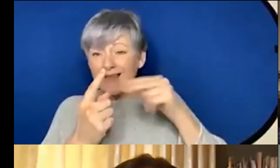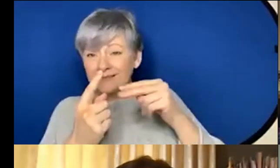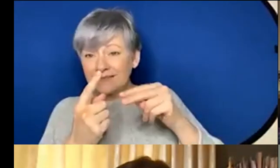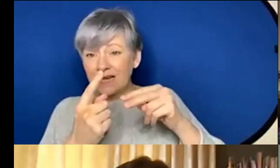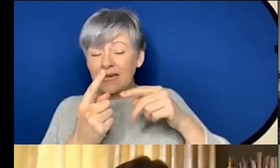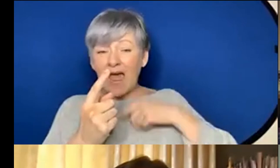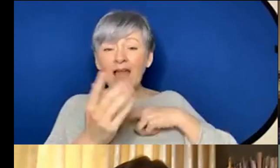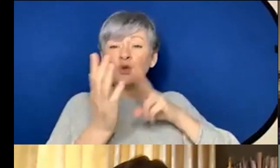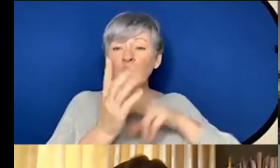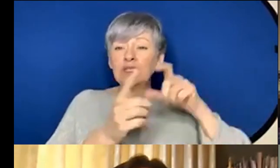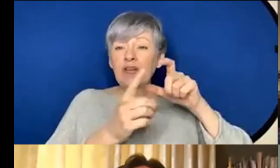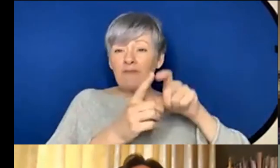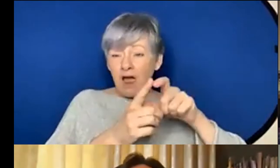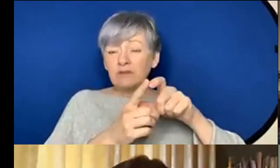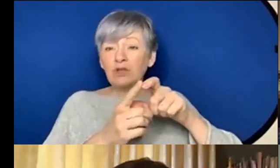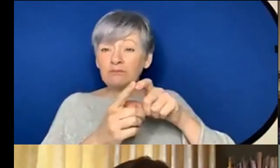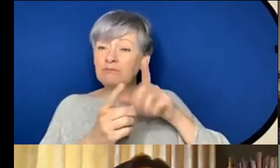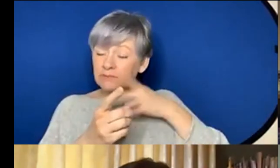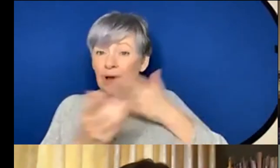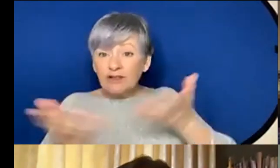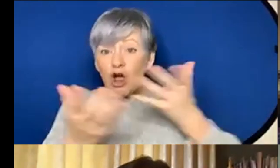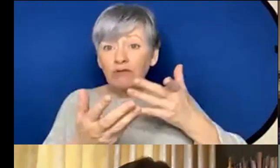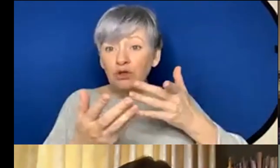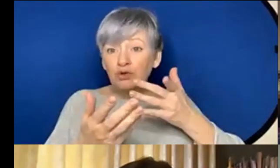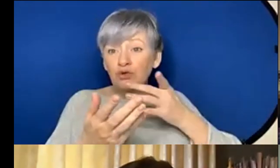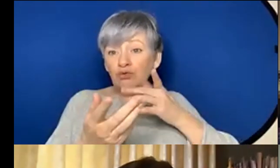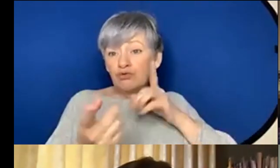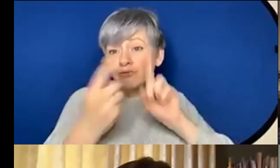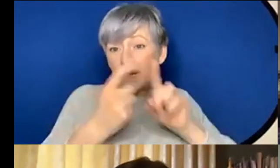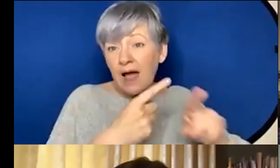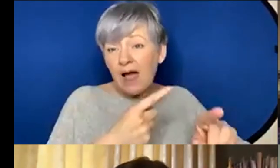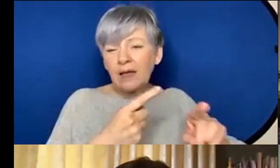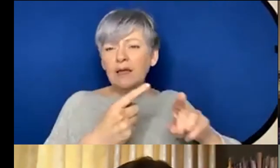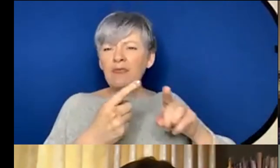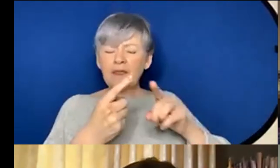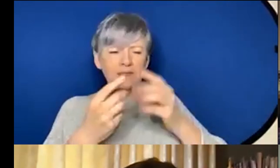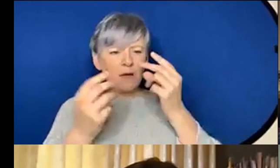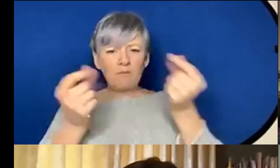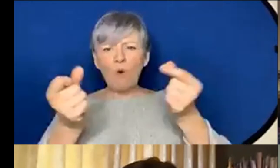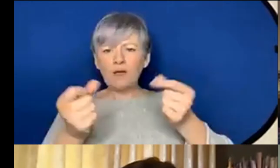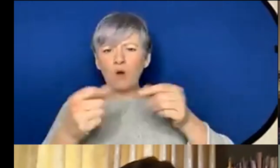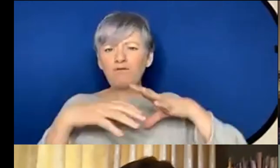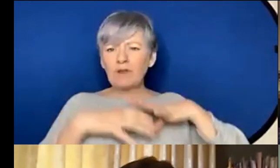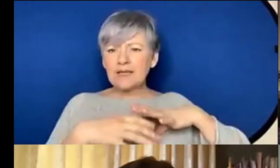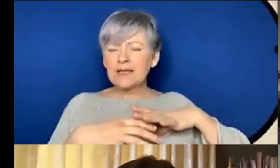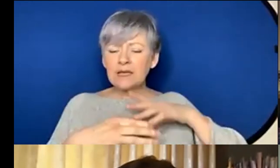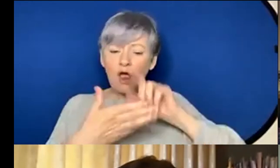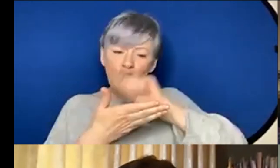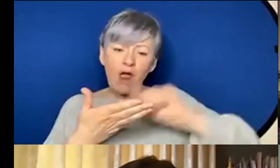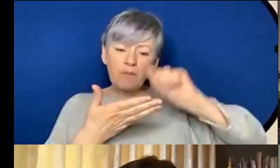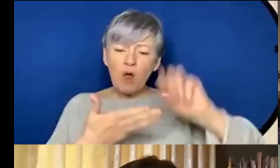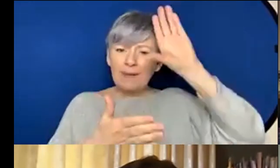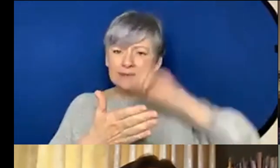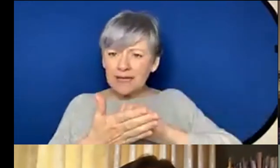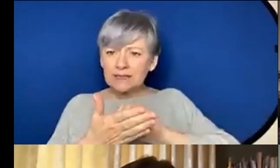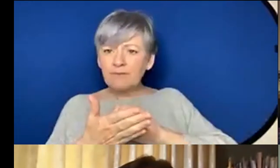people are encouraged to get in touch or apply um there's that instant relaxation in the knowledge that I can write about my experiences as an autistic